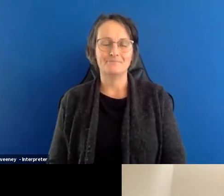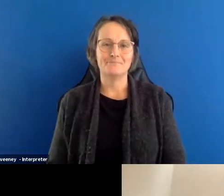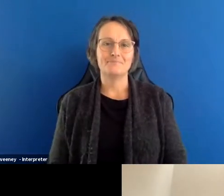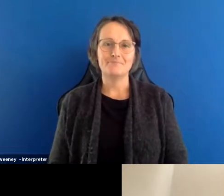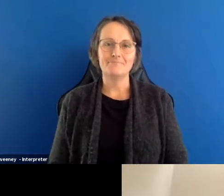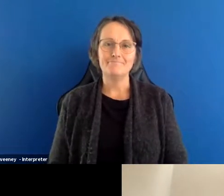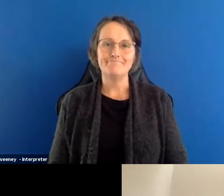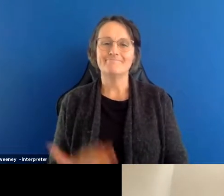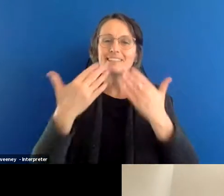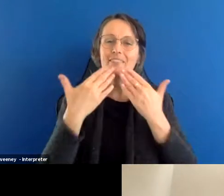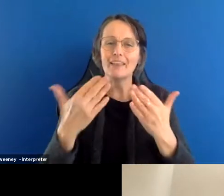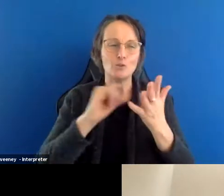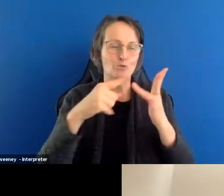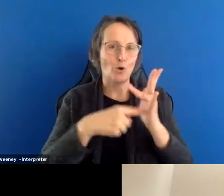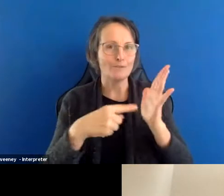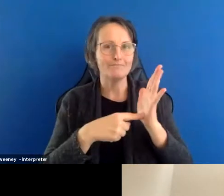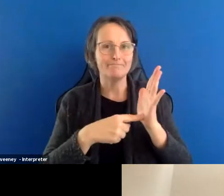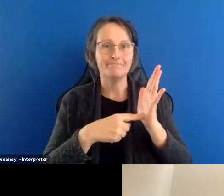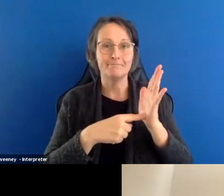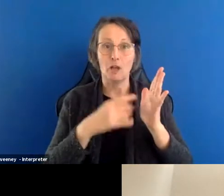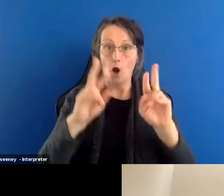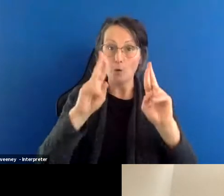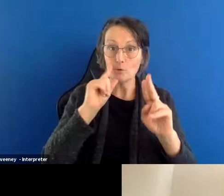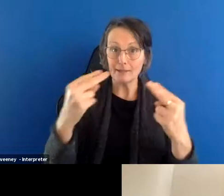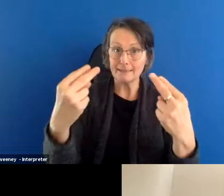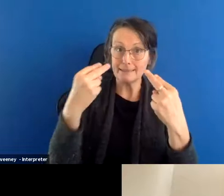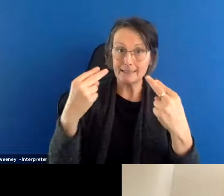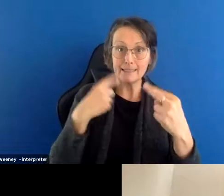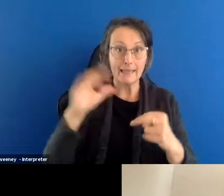Thank you, Scott. Can everybody see and hear okay?